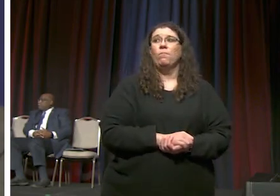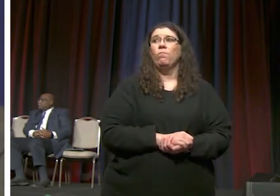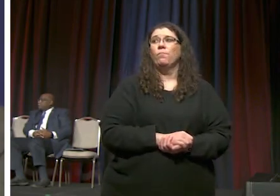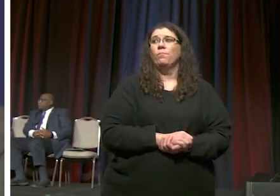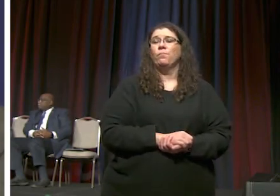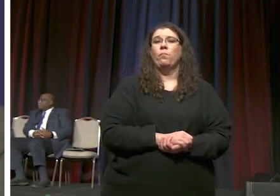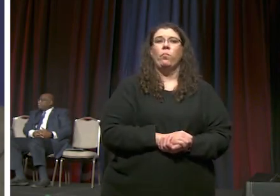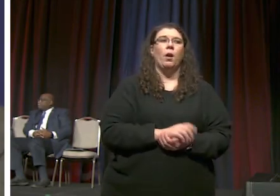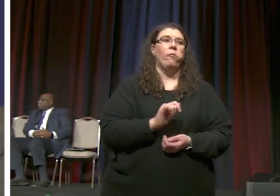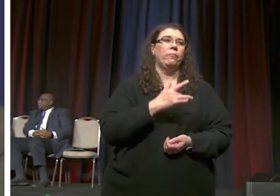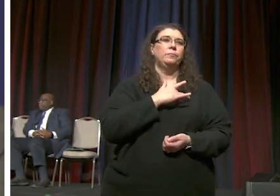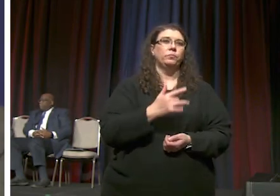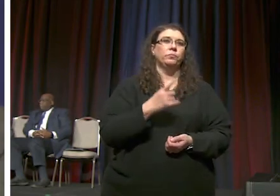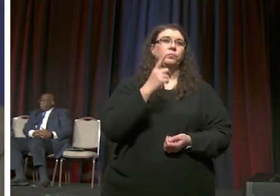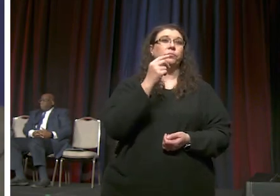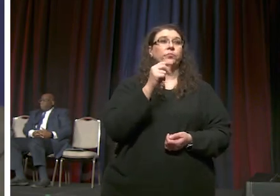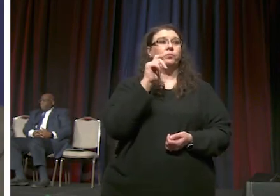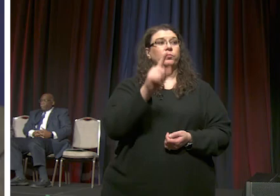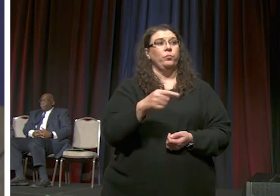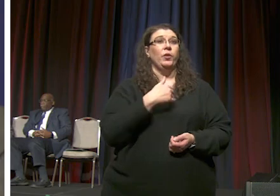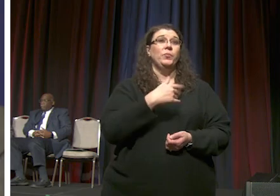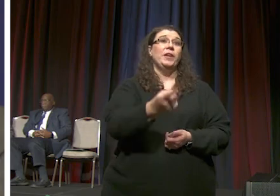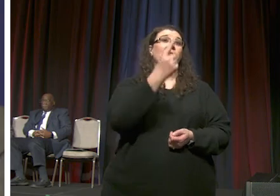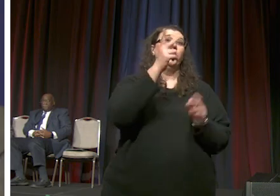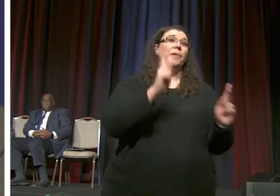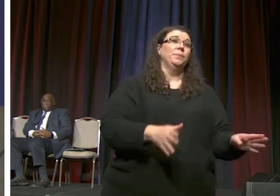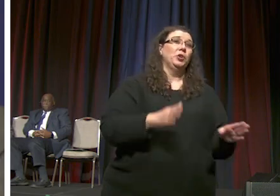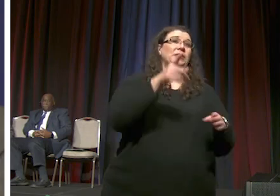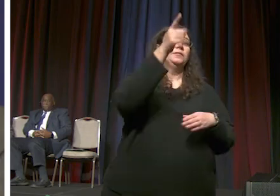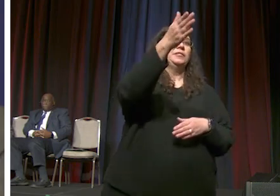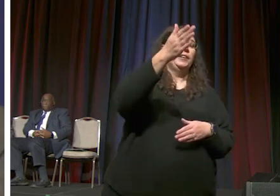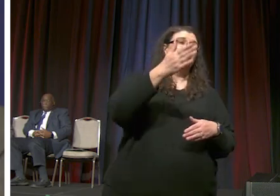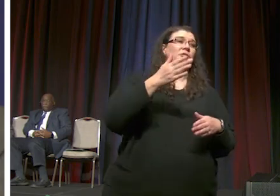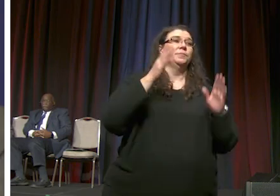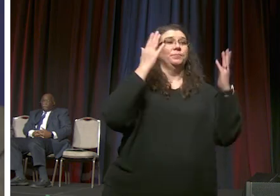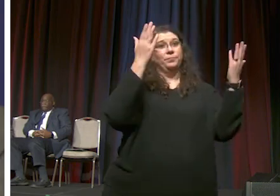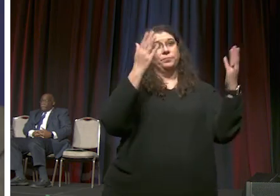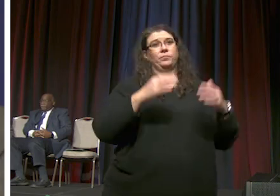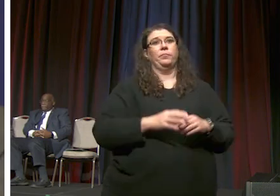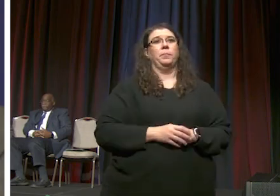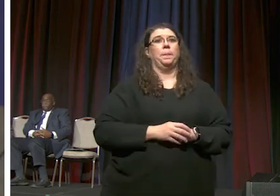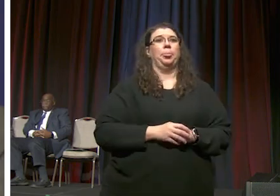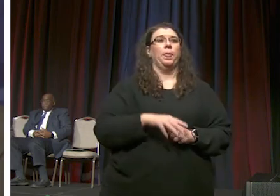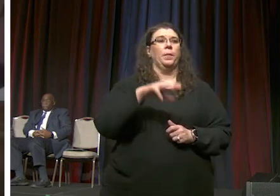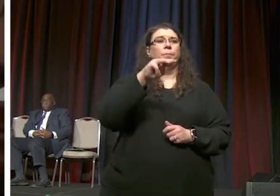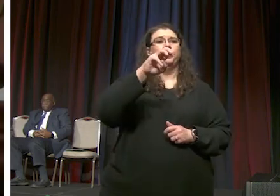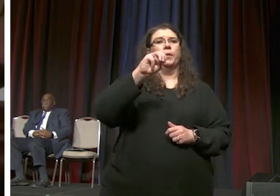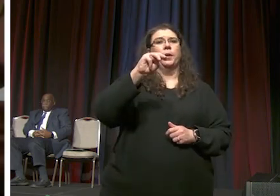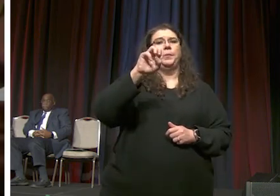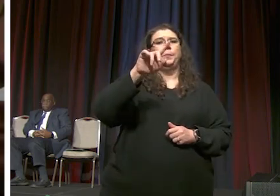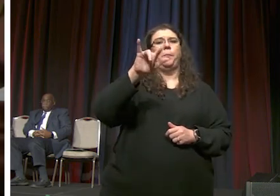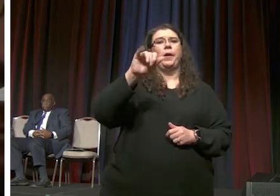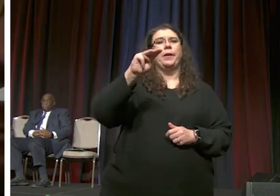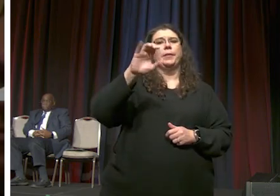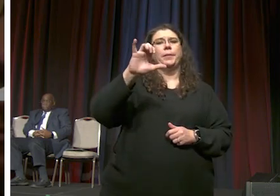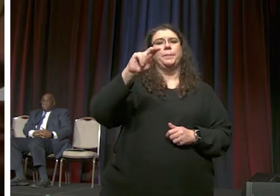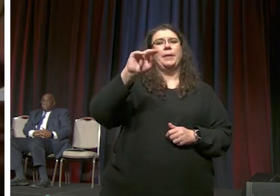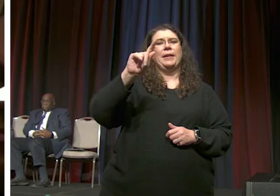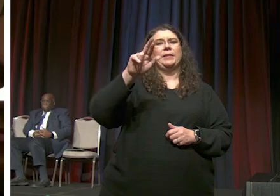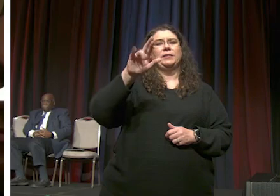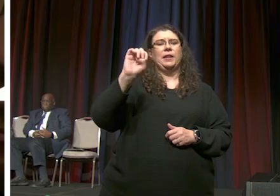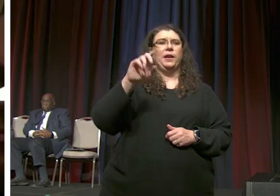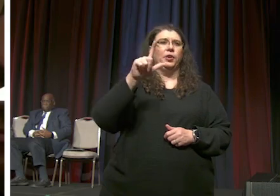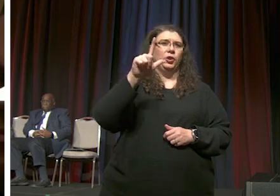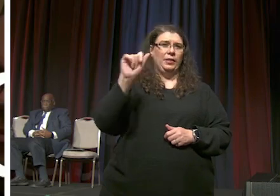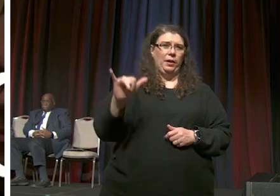and as usual we only have time for one more question we've got one person up here so head away um molly mcintyre lady from florida